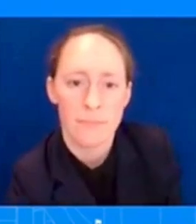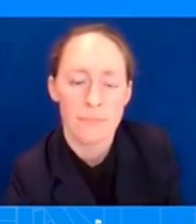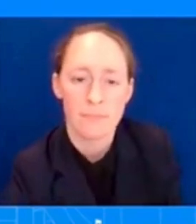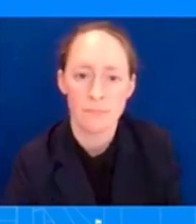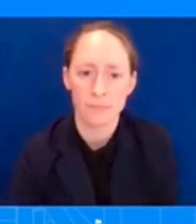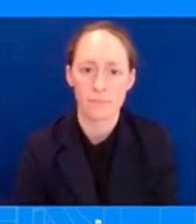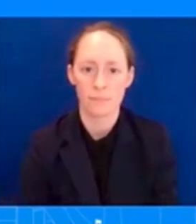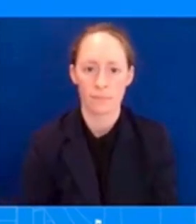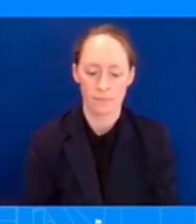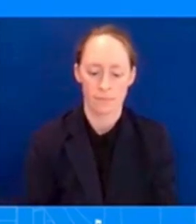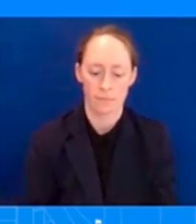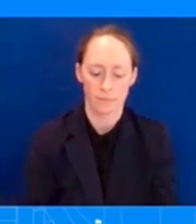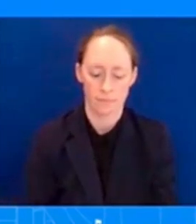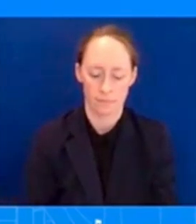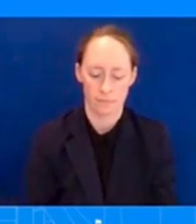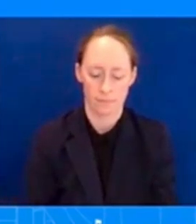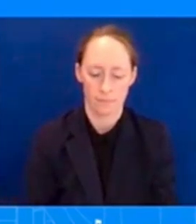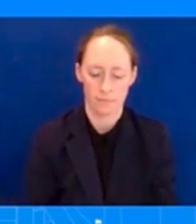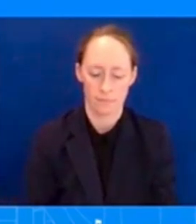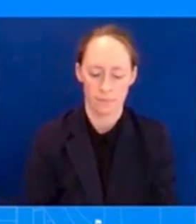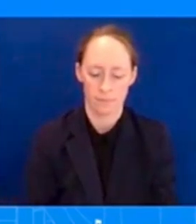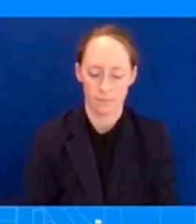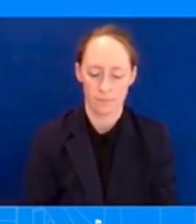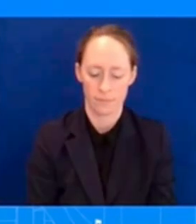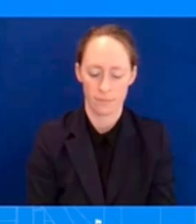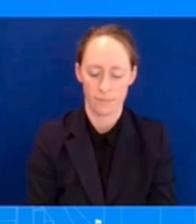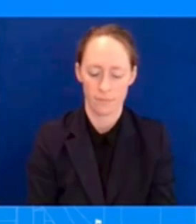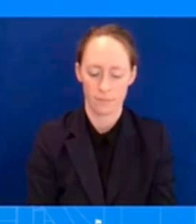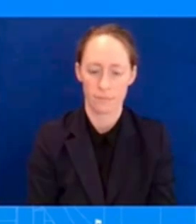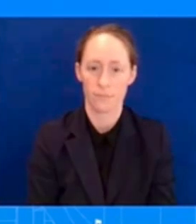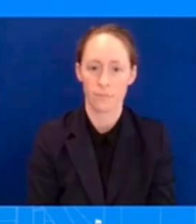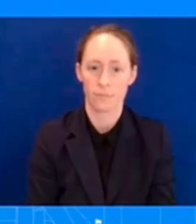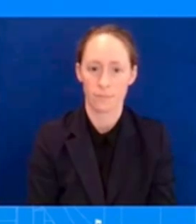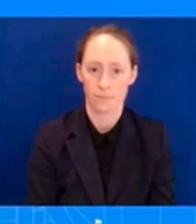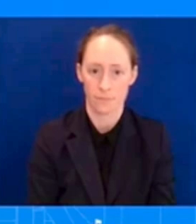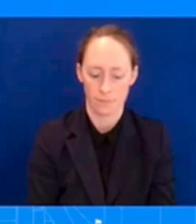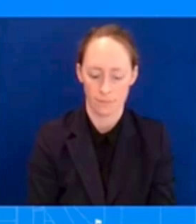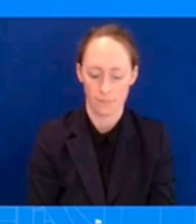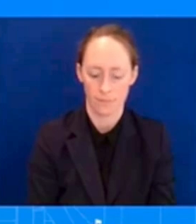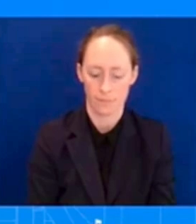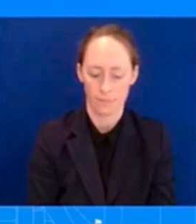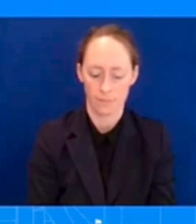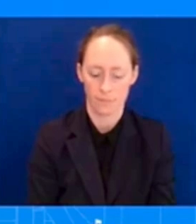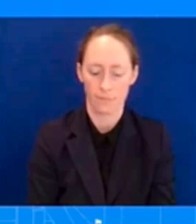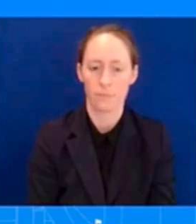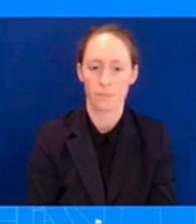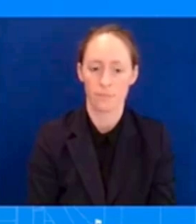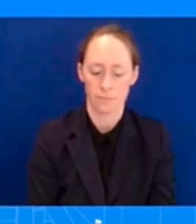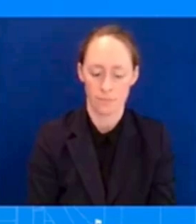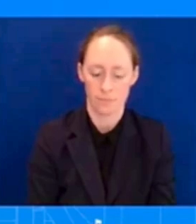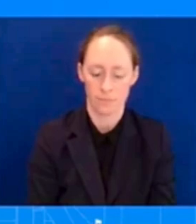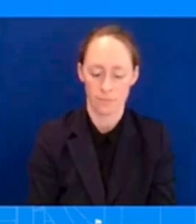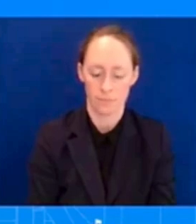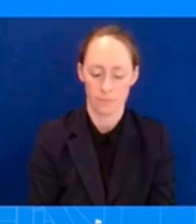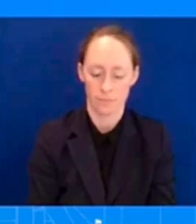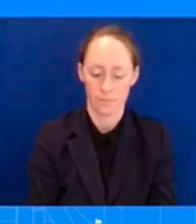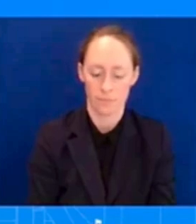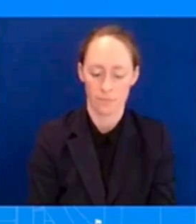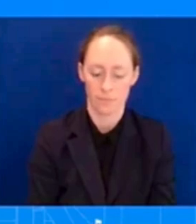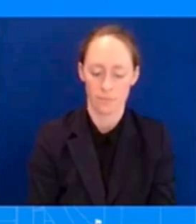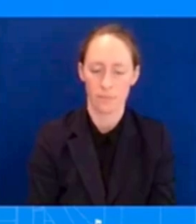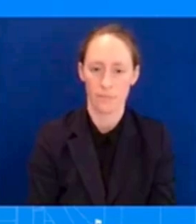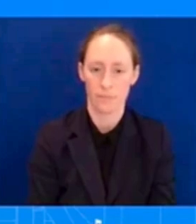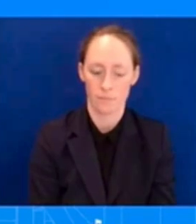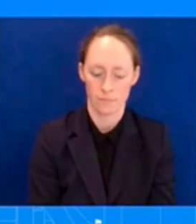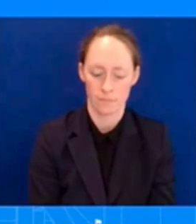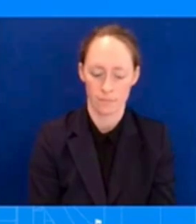been briefed specifically on the issues surrounding the local response such as the fact that the alarm didn't go on? I'm sorry. The music distracted